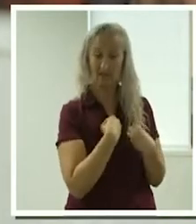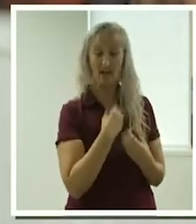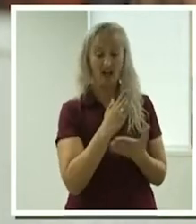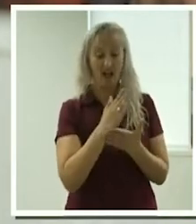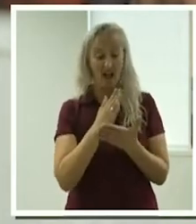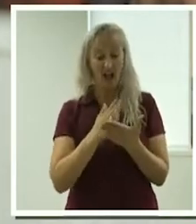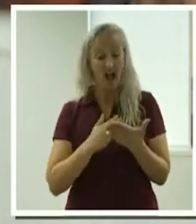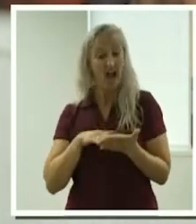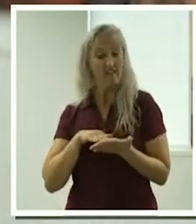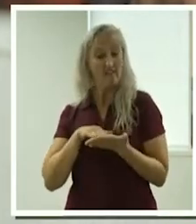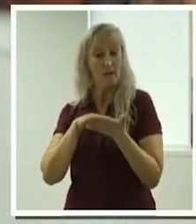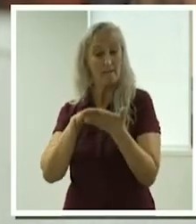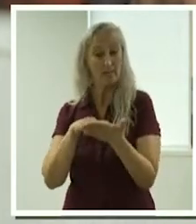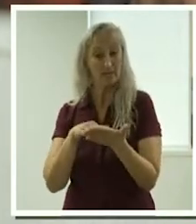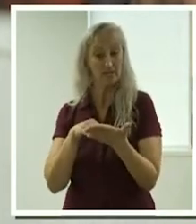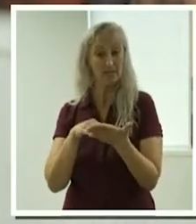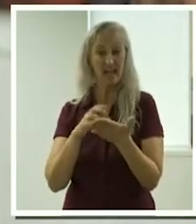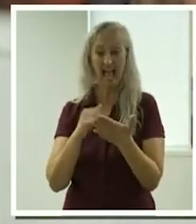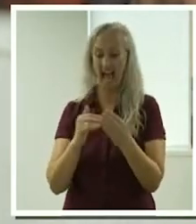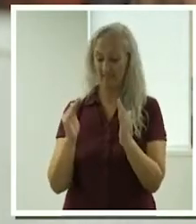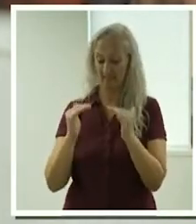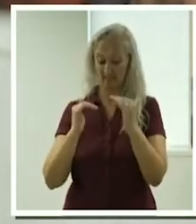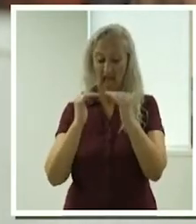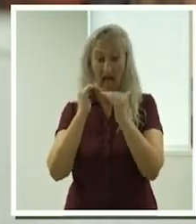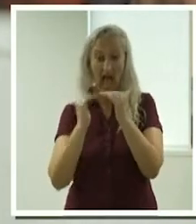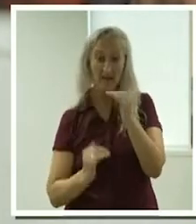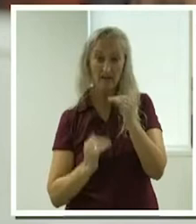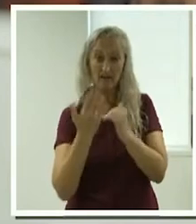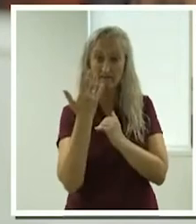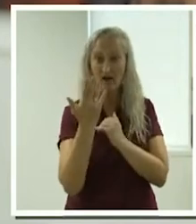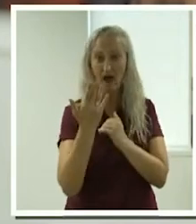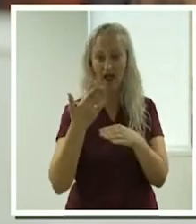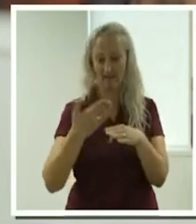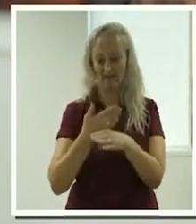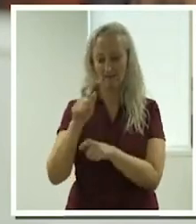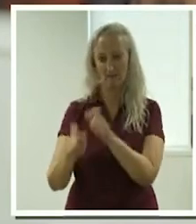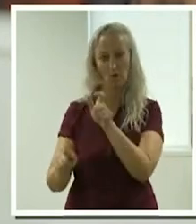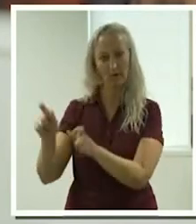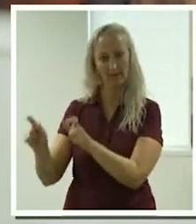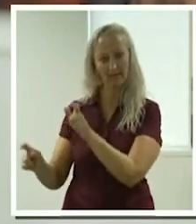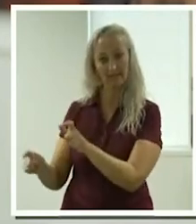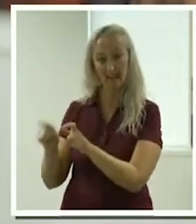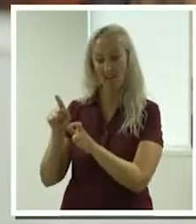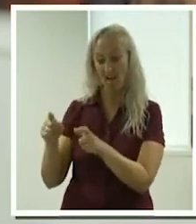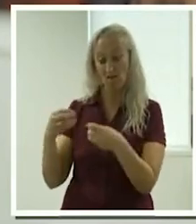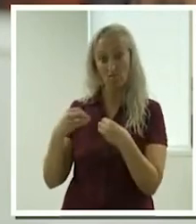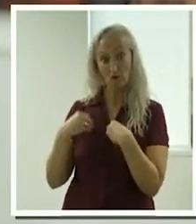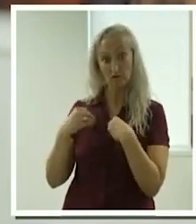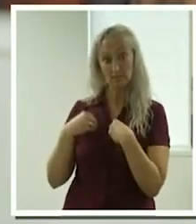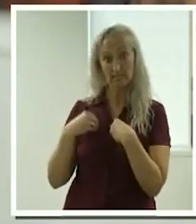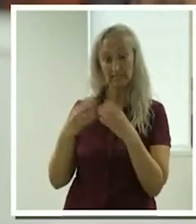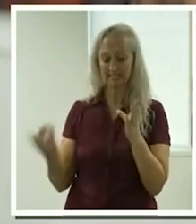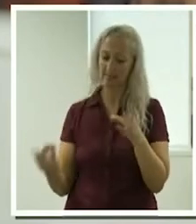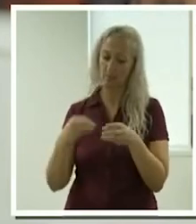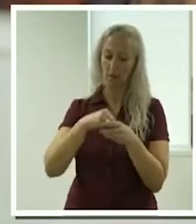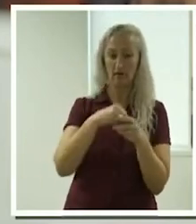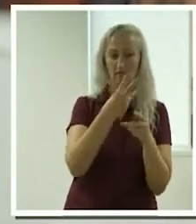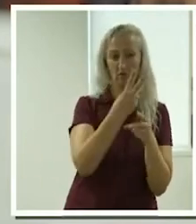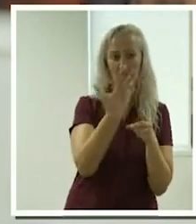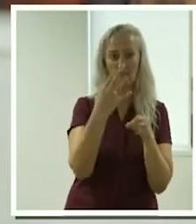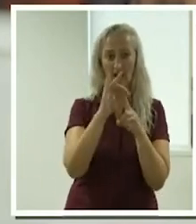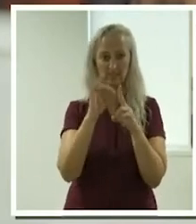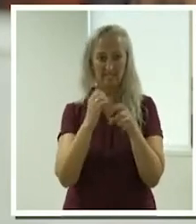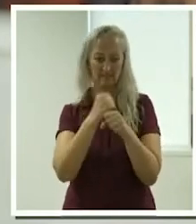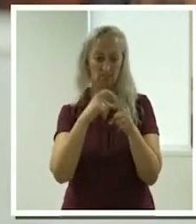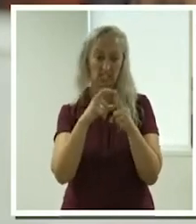businesses with less than five employees. Now, those businesses make up 35% of our GDP, contribute